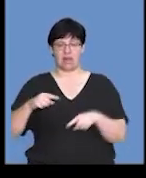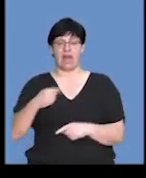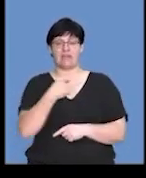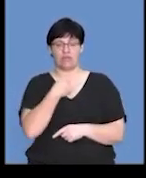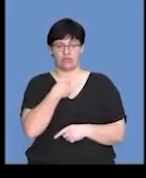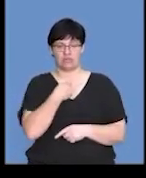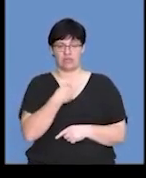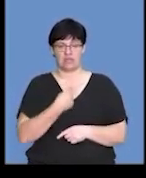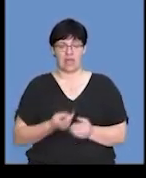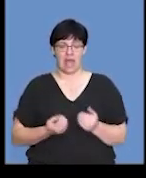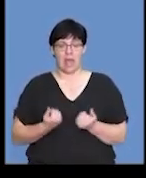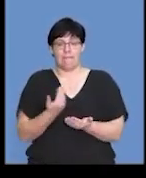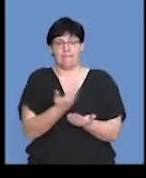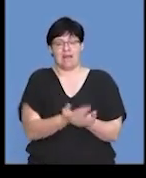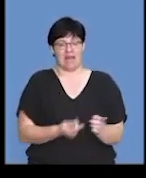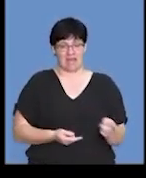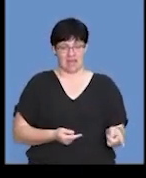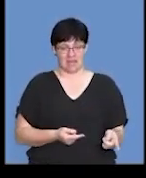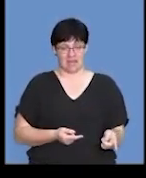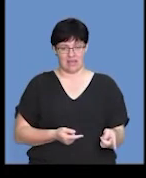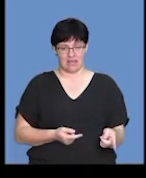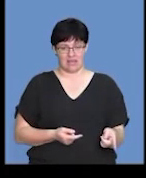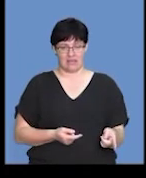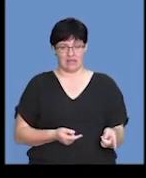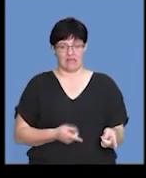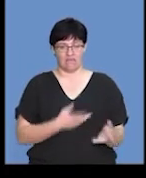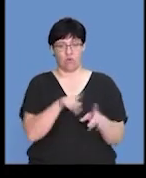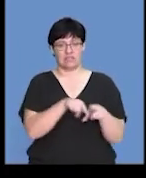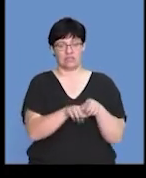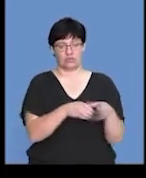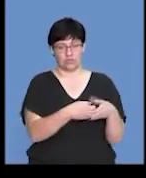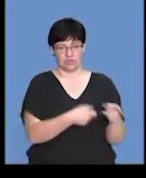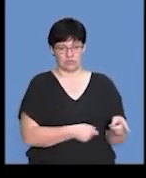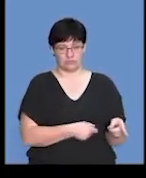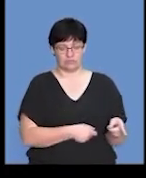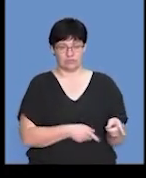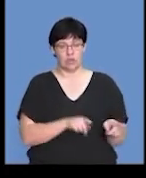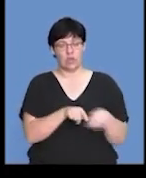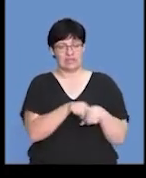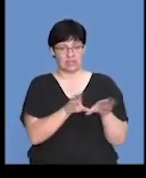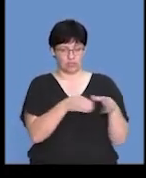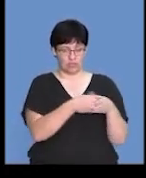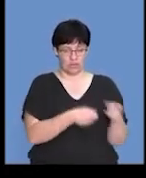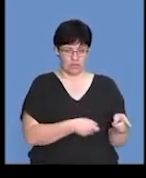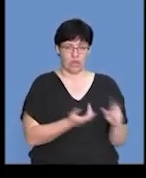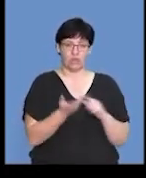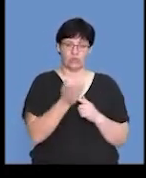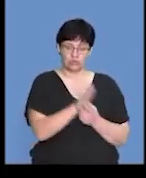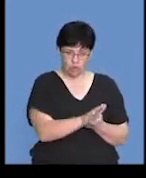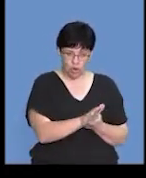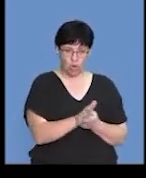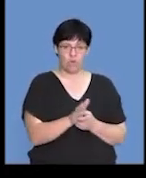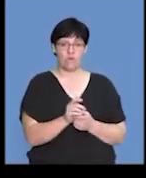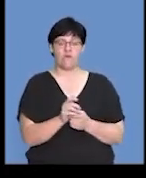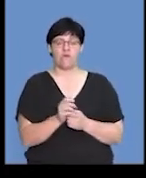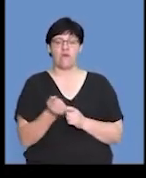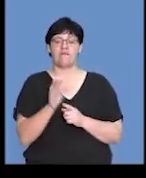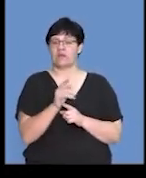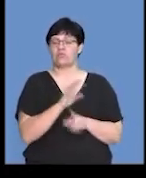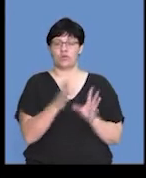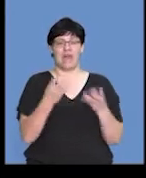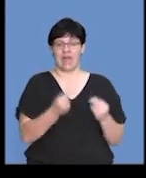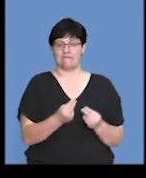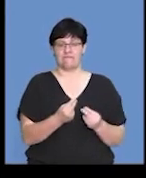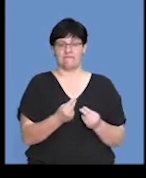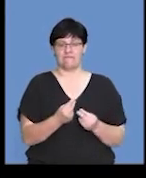thyroxin, is being applied to the test group. So, this would be our test group, showing us the effect of not having